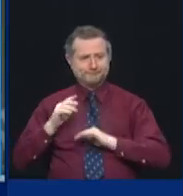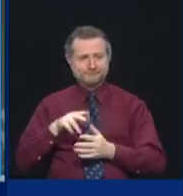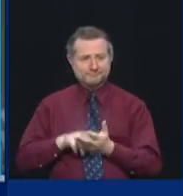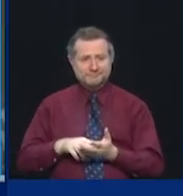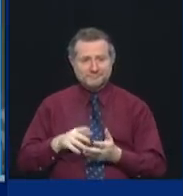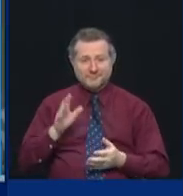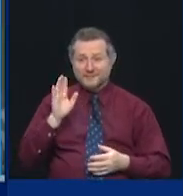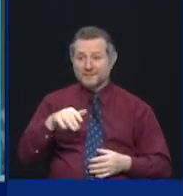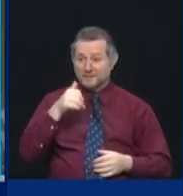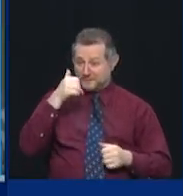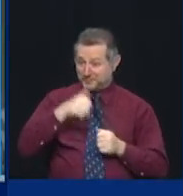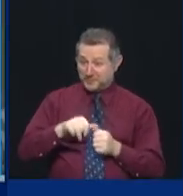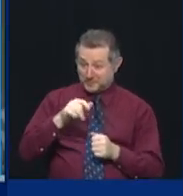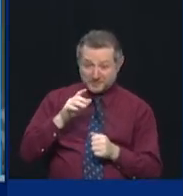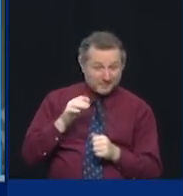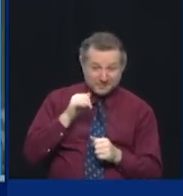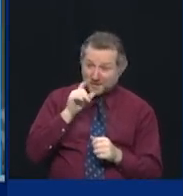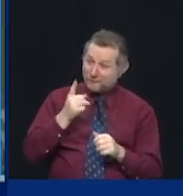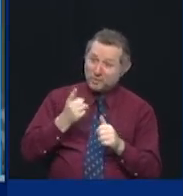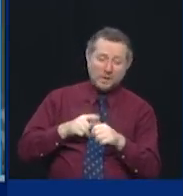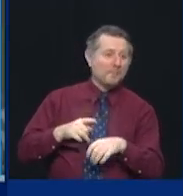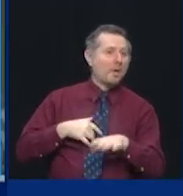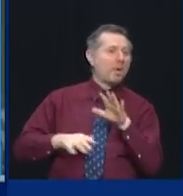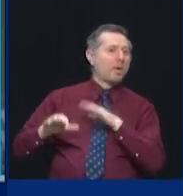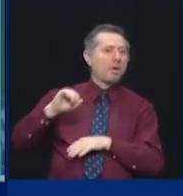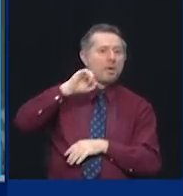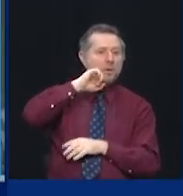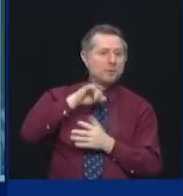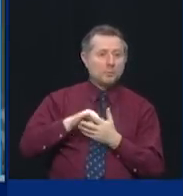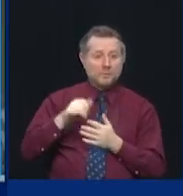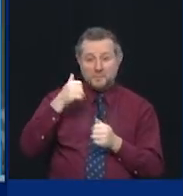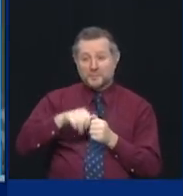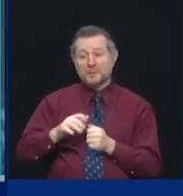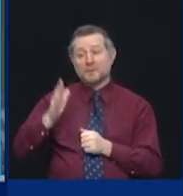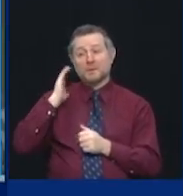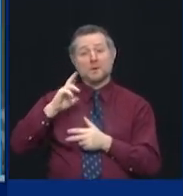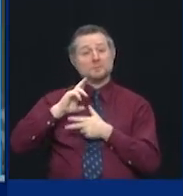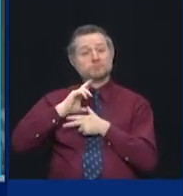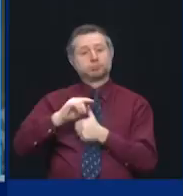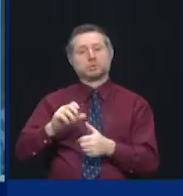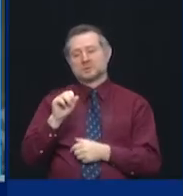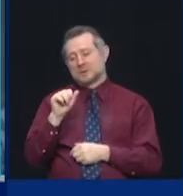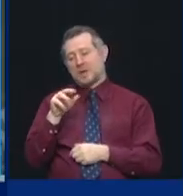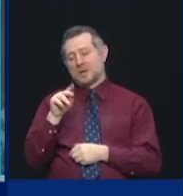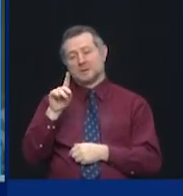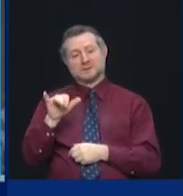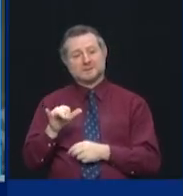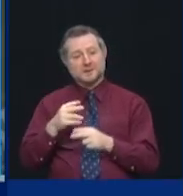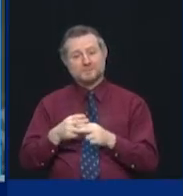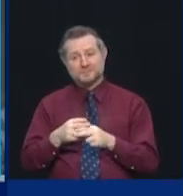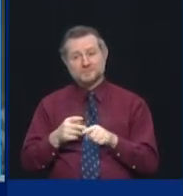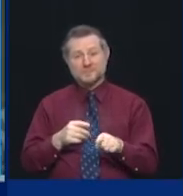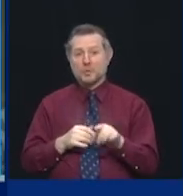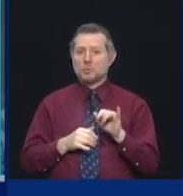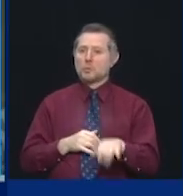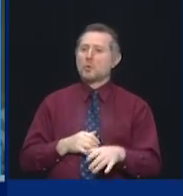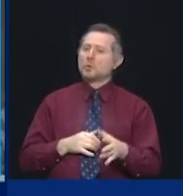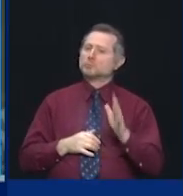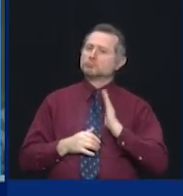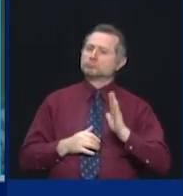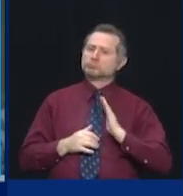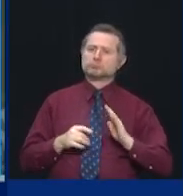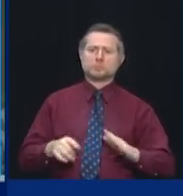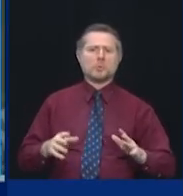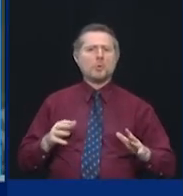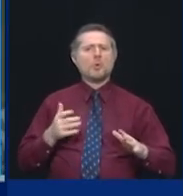dealt with adversity, right? We went through Superstorm Sandy. Where we are today was underwater. I